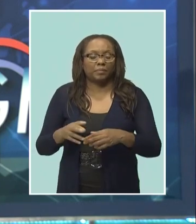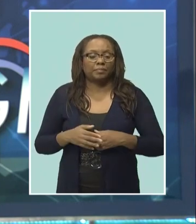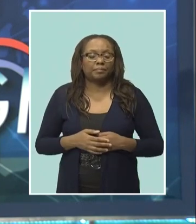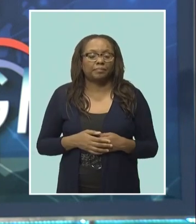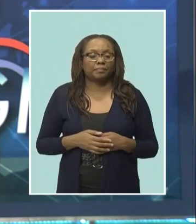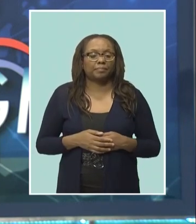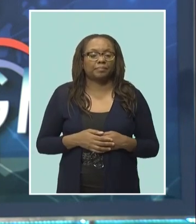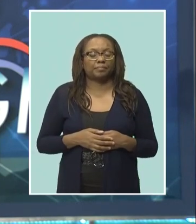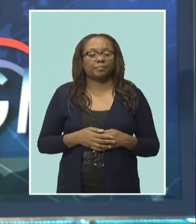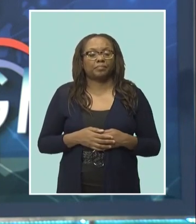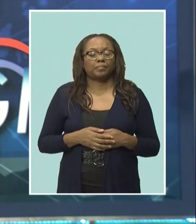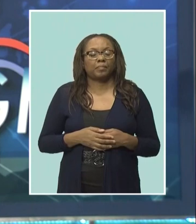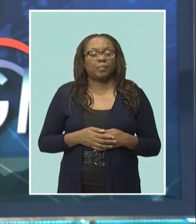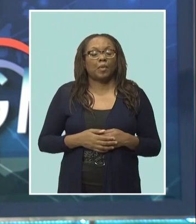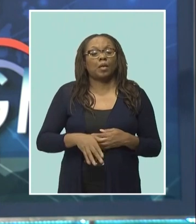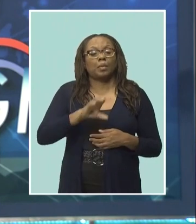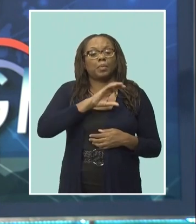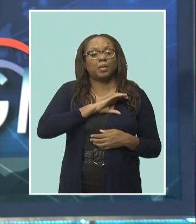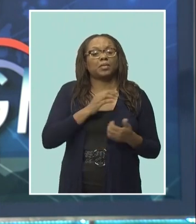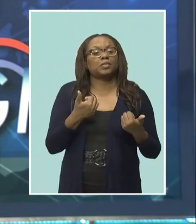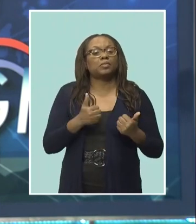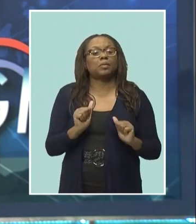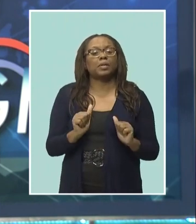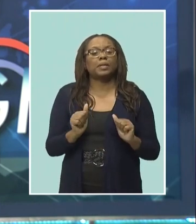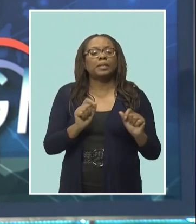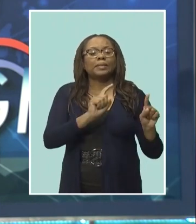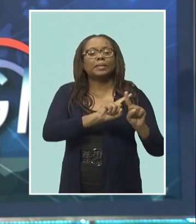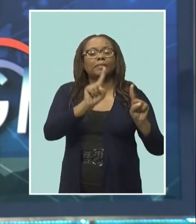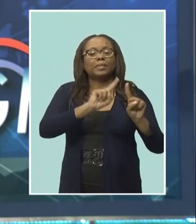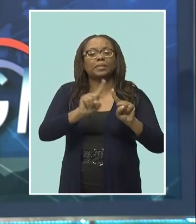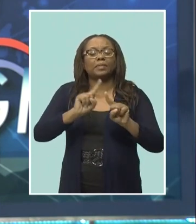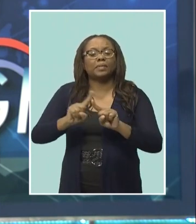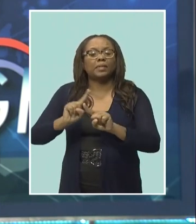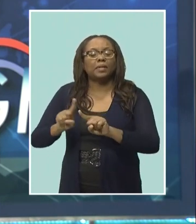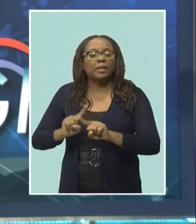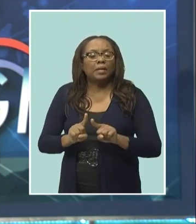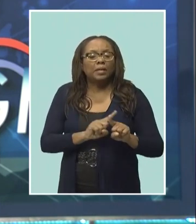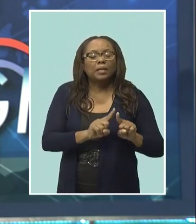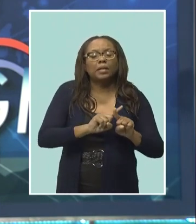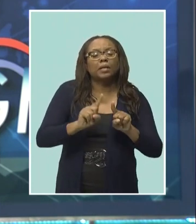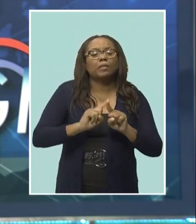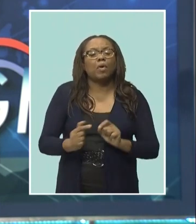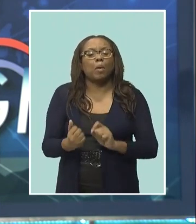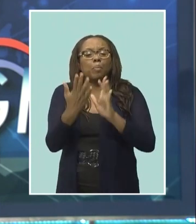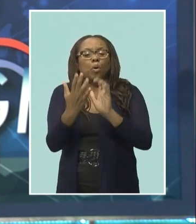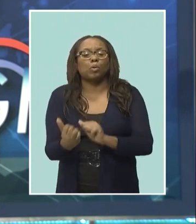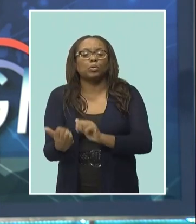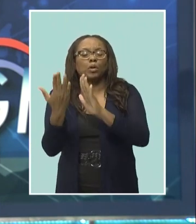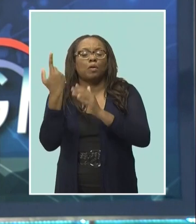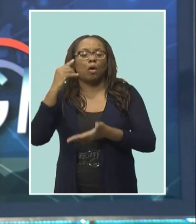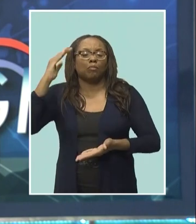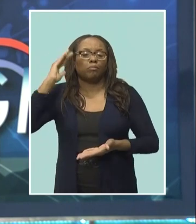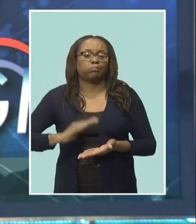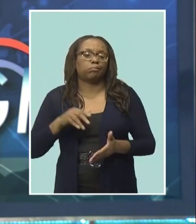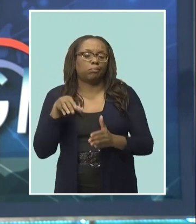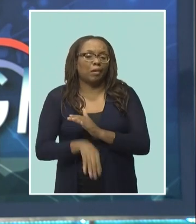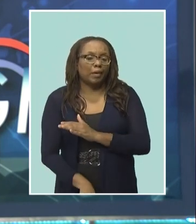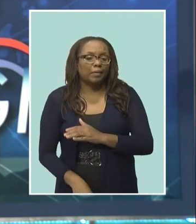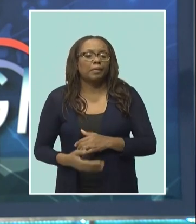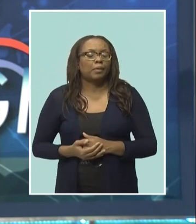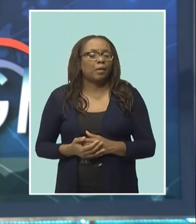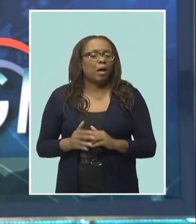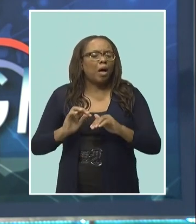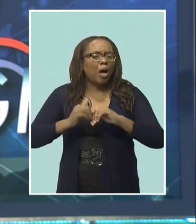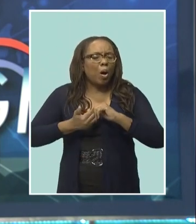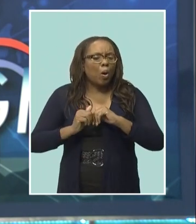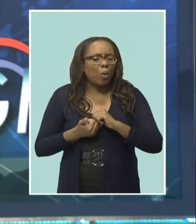anti-crime fight. Its band has kicked off a series of concerts targeting troubled communities to bring entertainment and also build links in